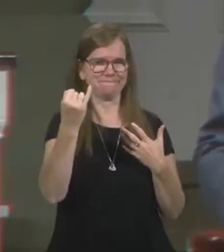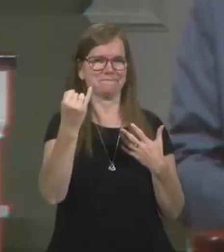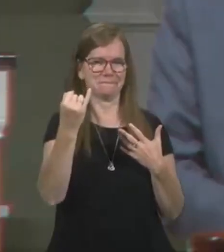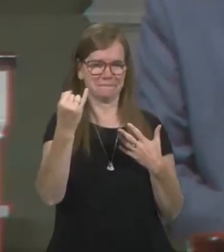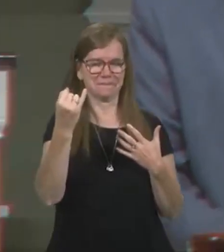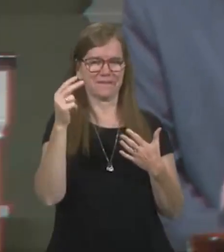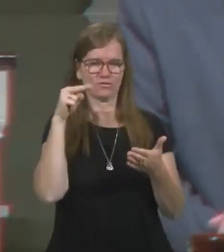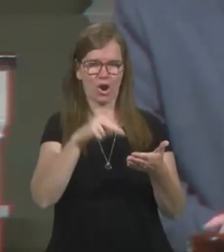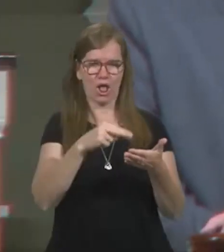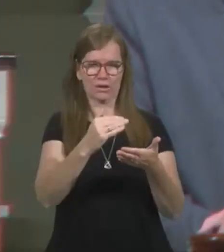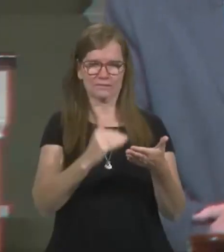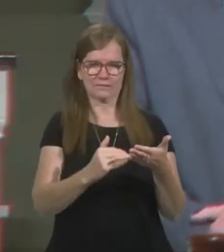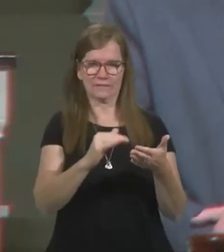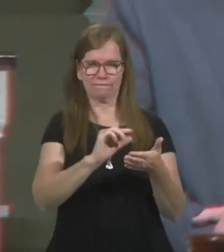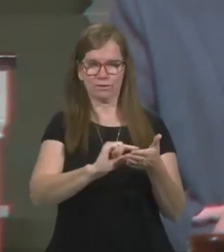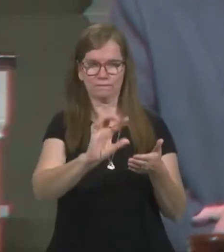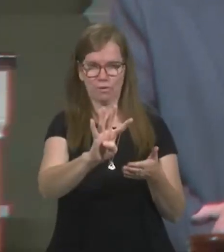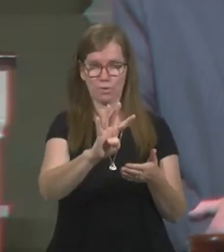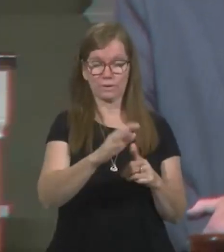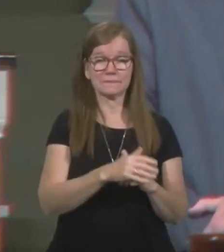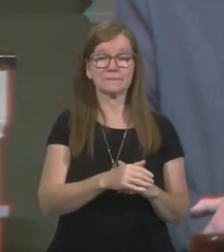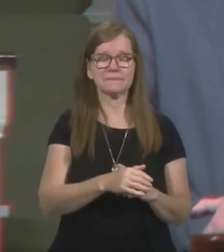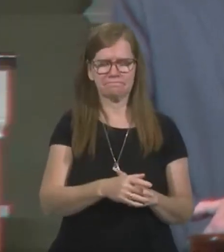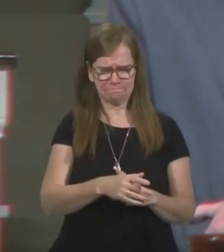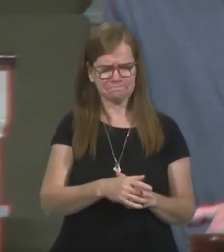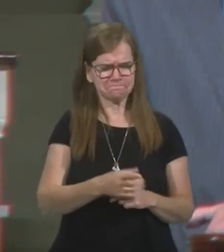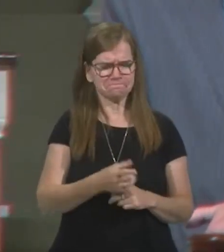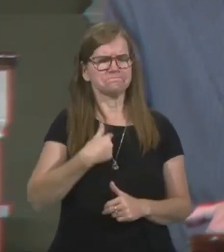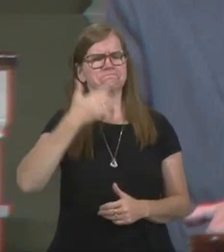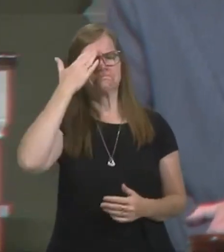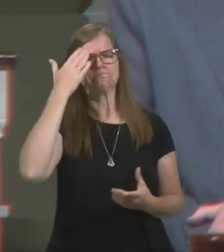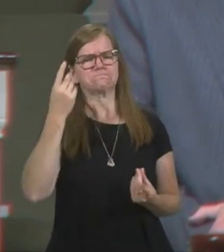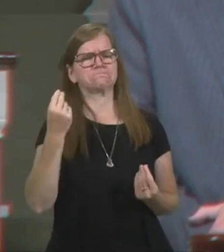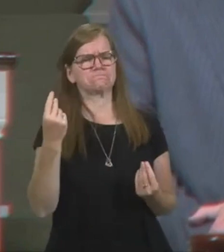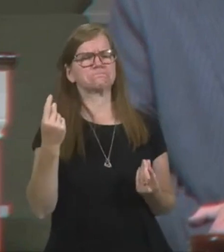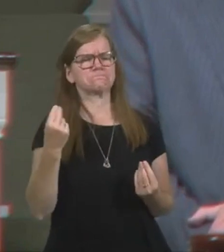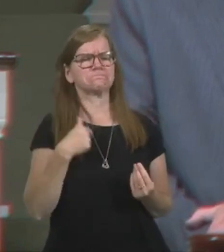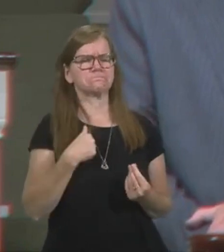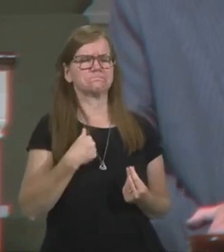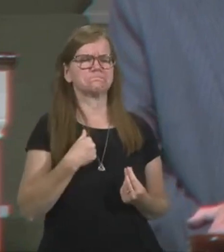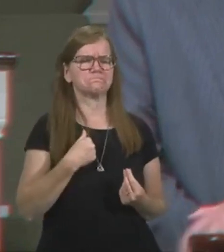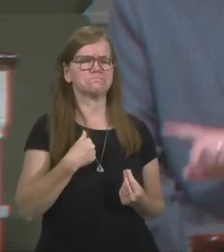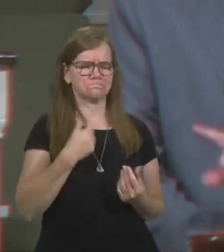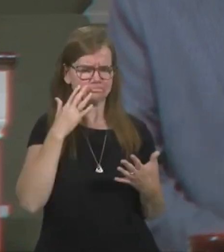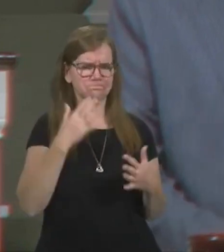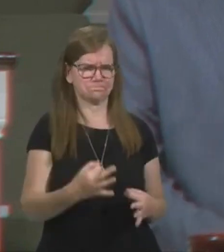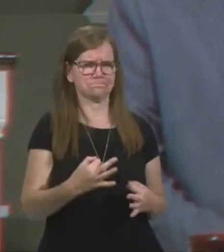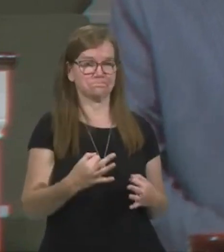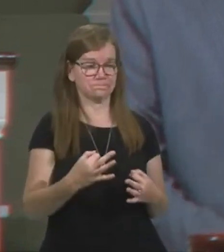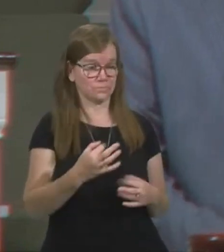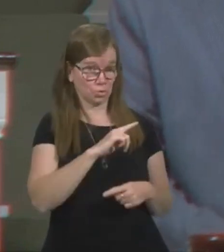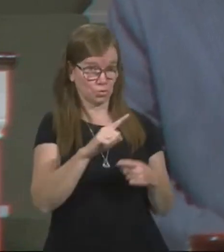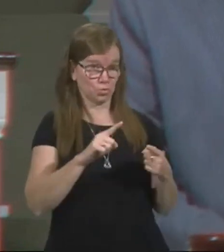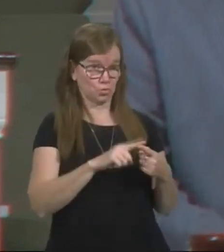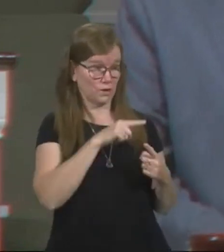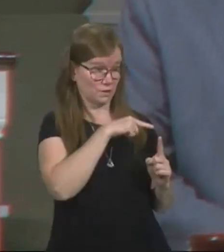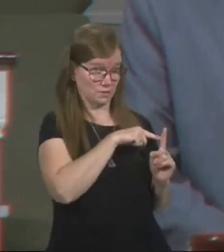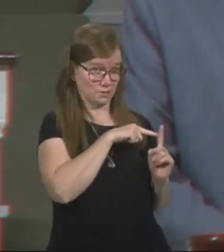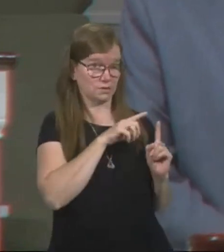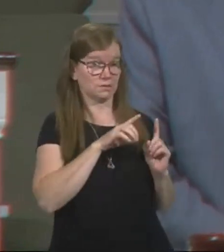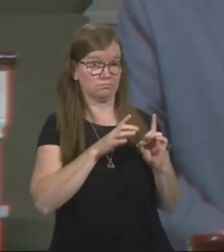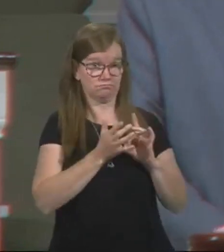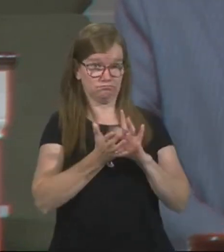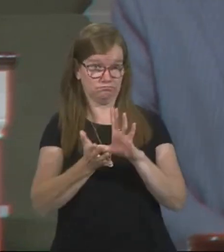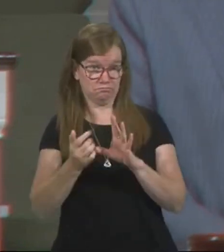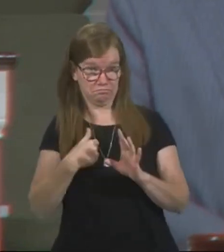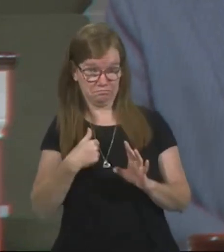Bible says in verse number four. He says, I am resolved what to do. He goes, I know what I'm going to do. That when they put me out of the stewardship, they may